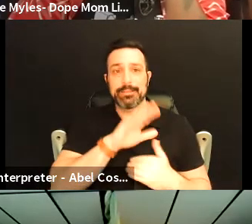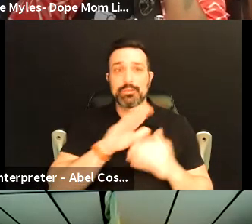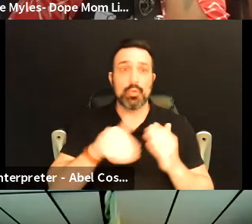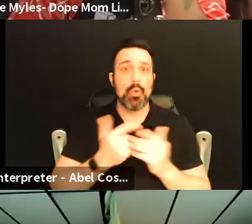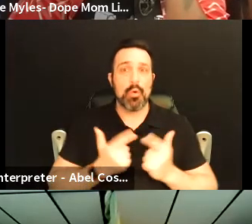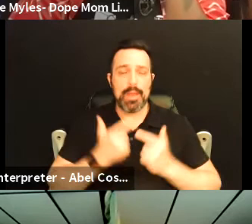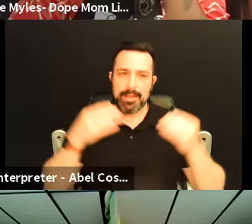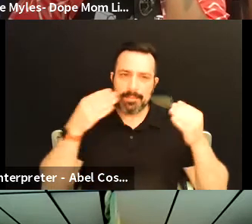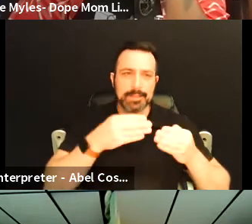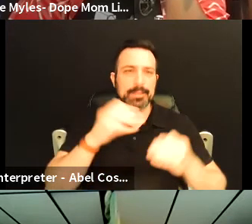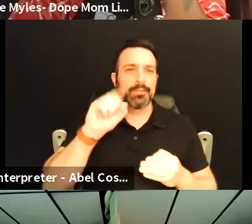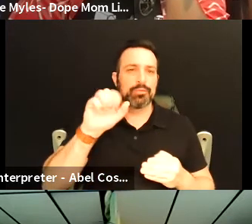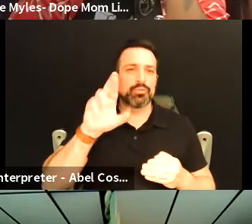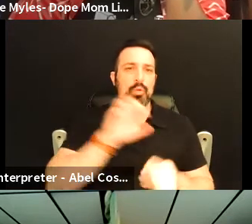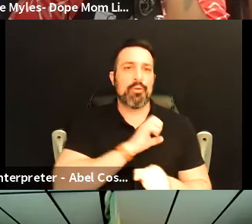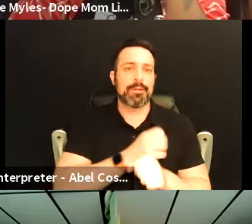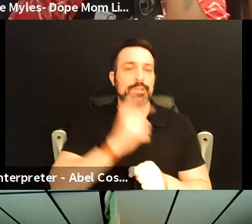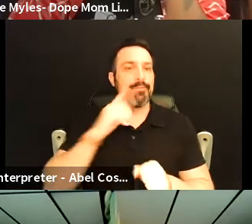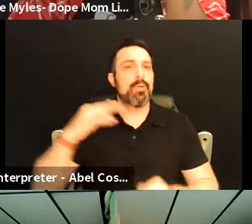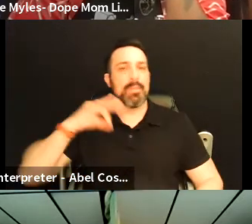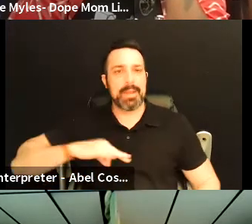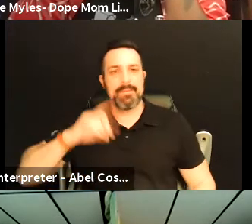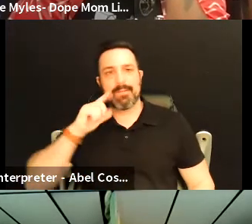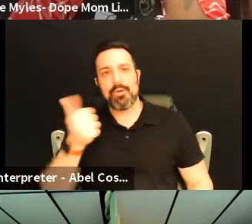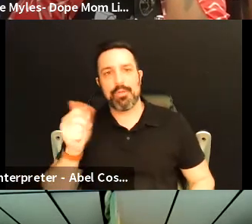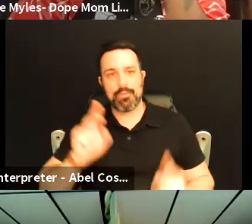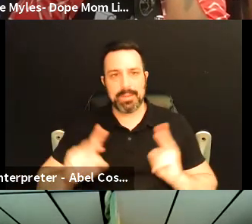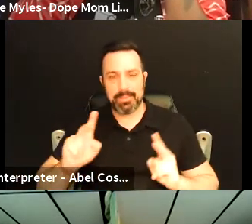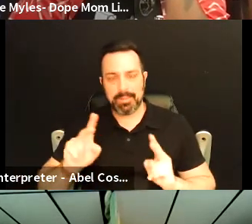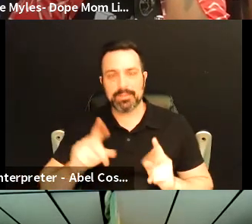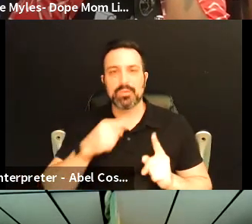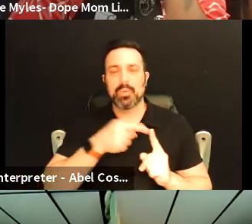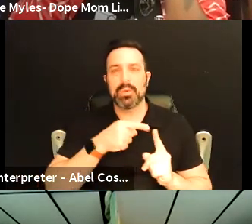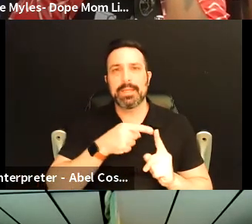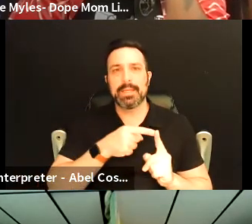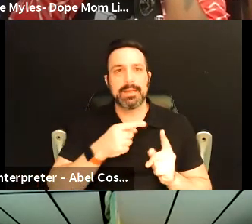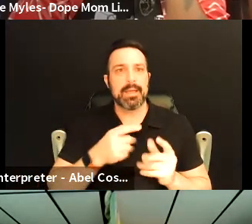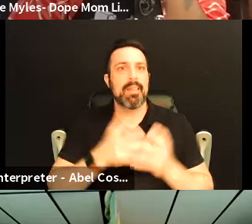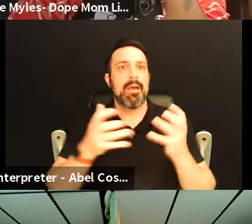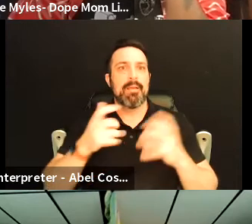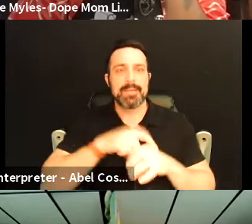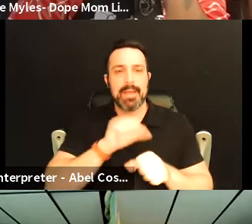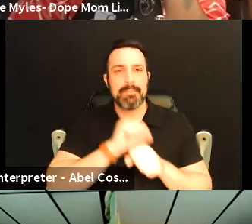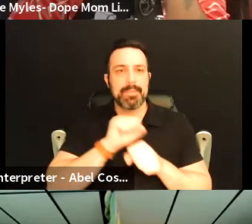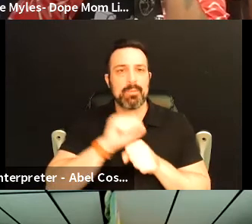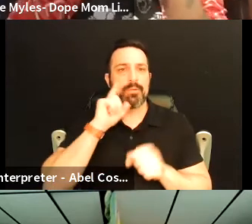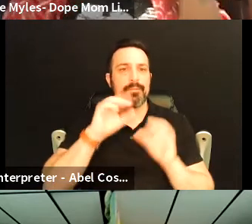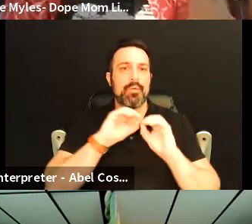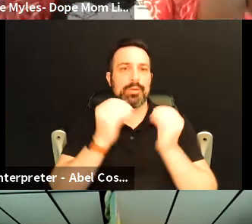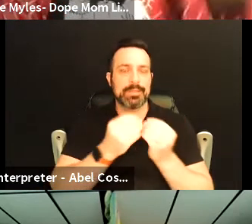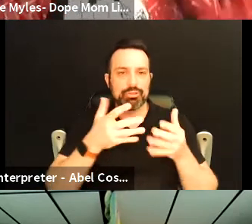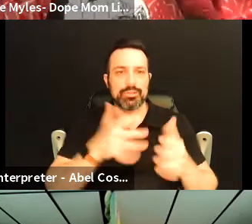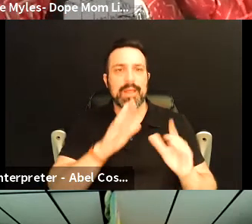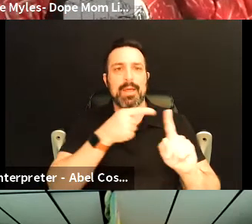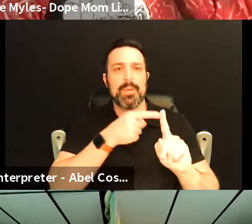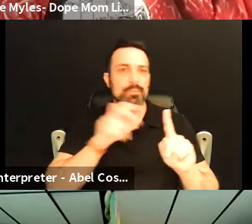working on solar energy for the benefit of others and so he um spent a lot of time he worked for an organization that allowed him